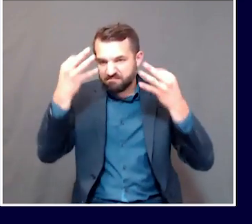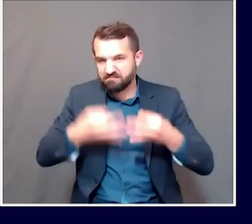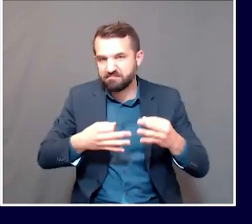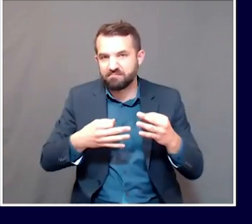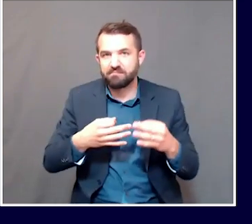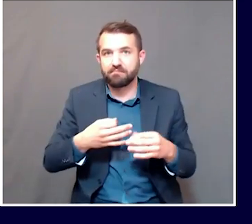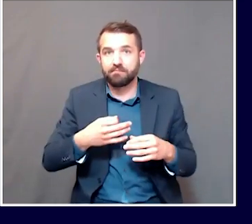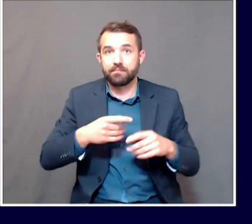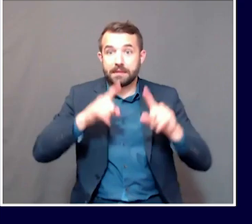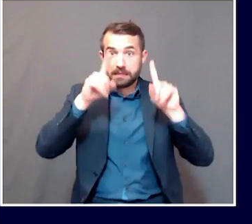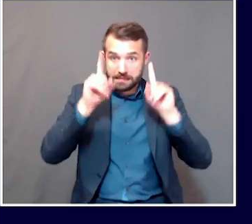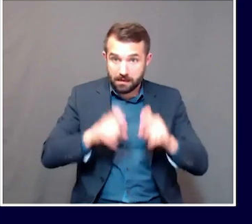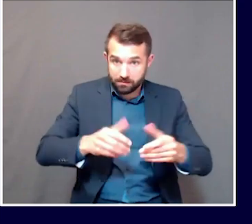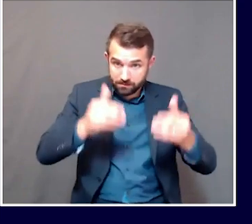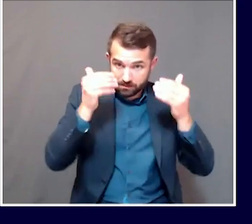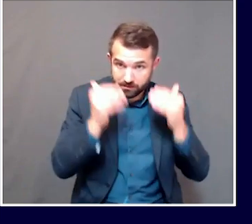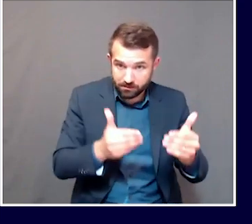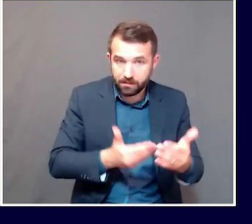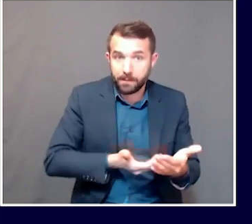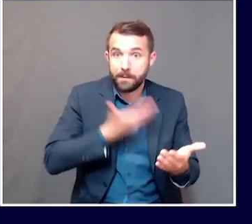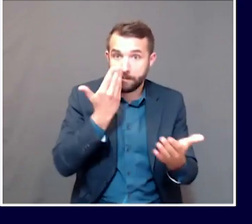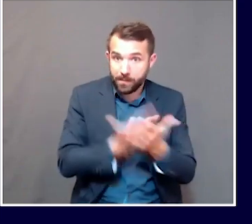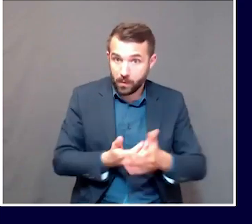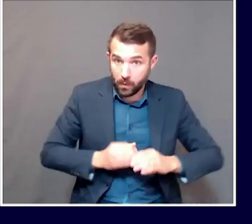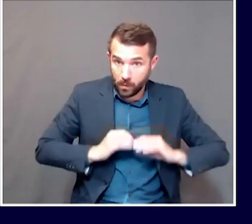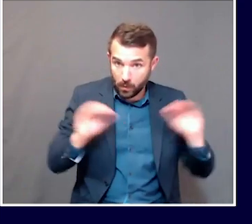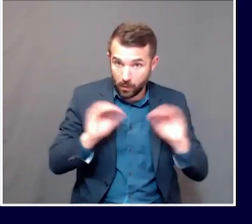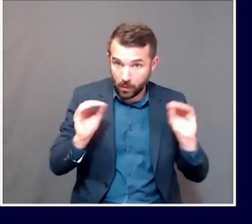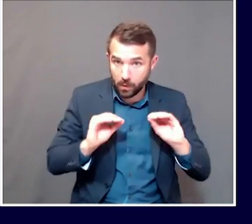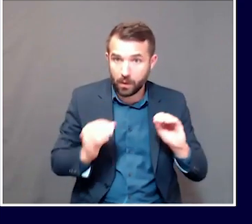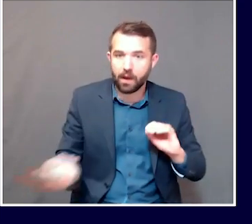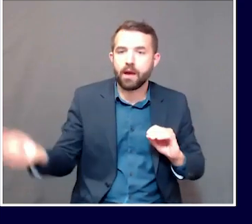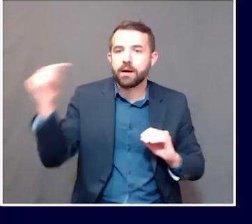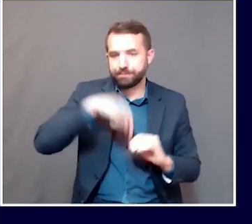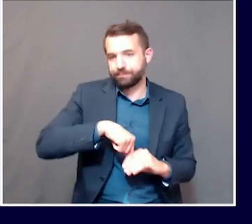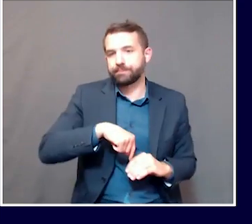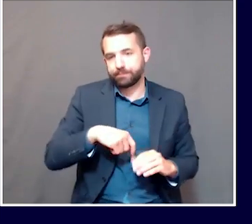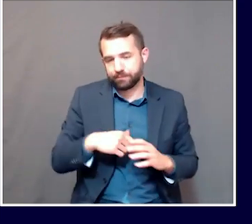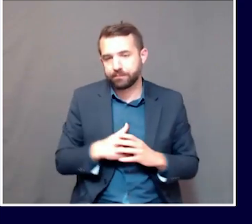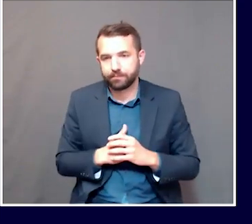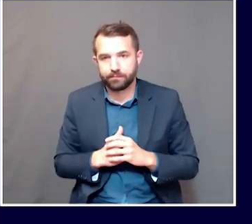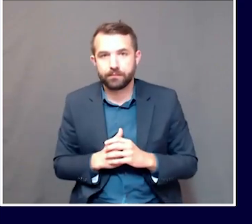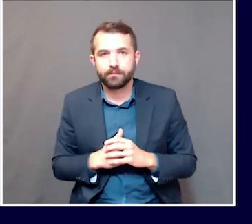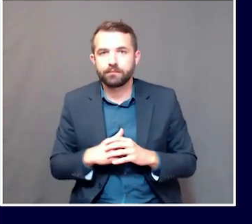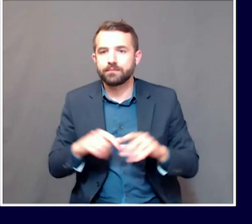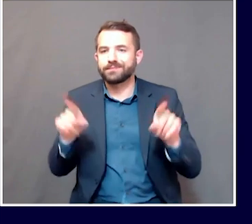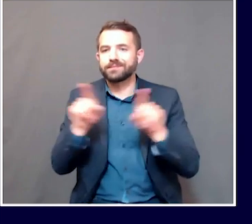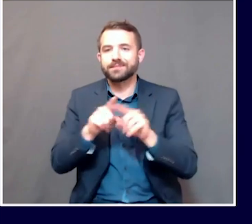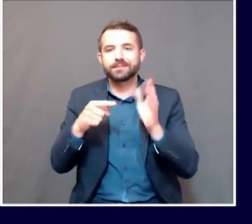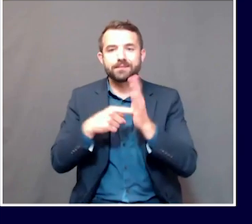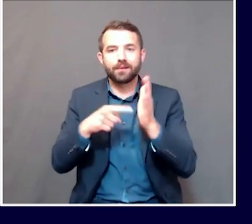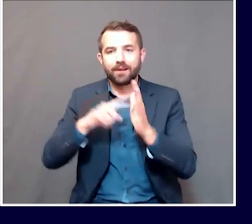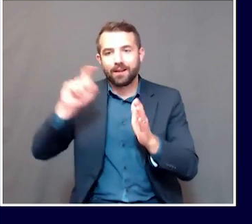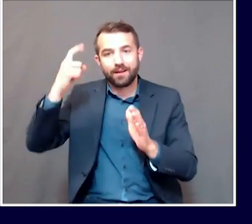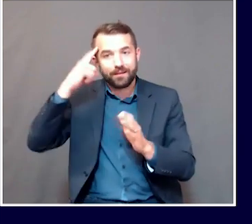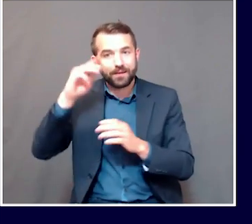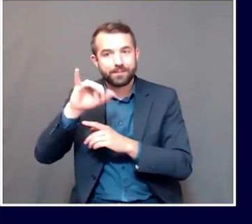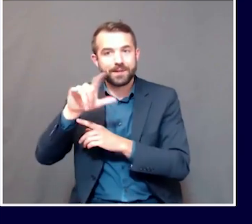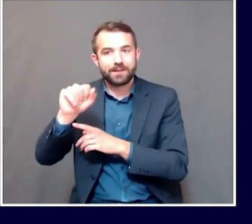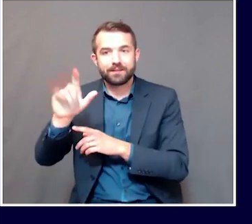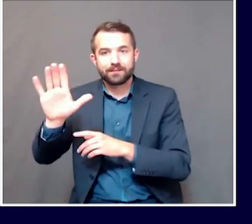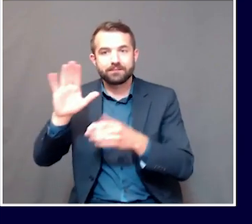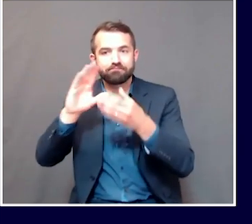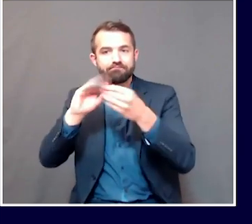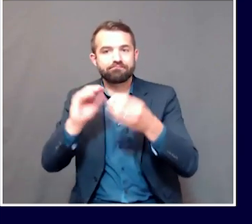to Maine gets erased. For example, the gentleman that Governor Mills noted, if he had been tested not right before he started